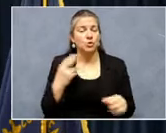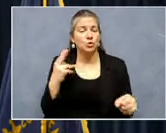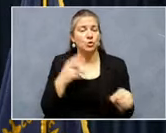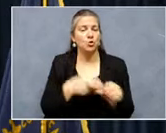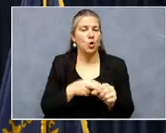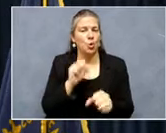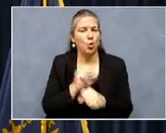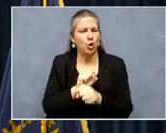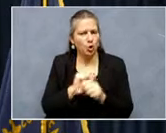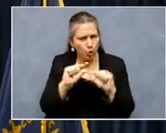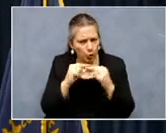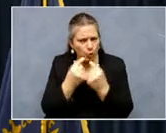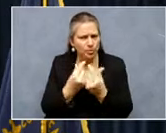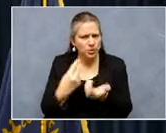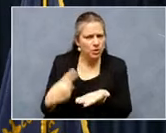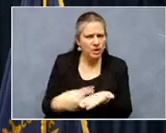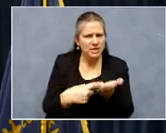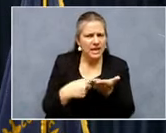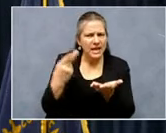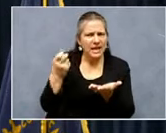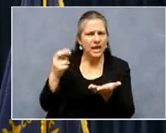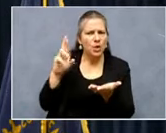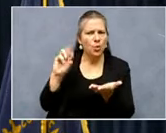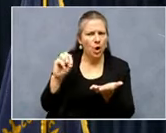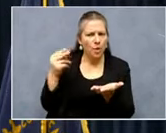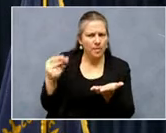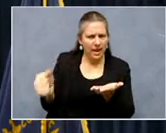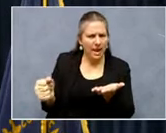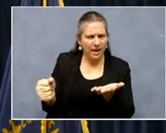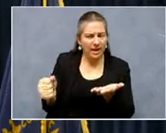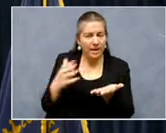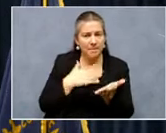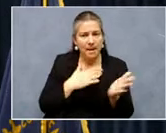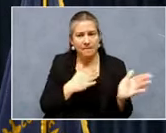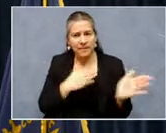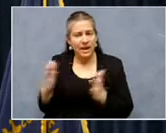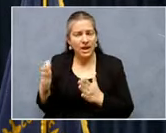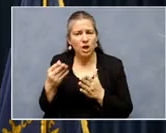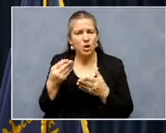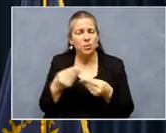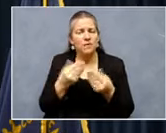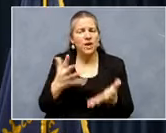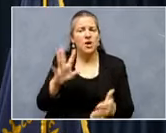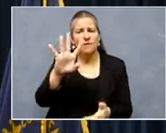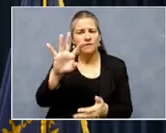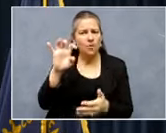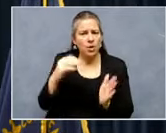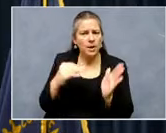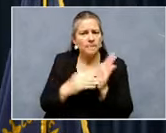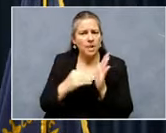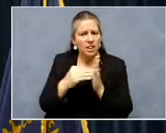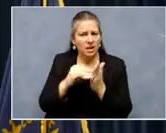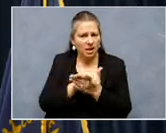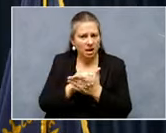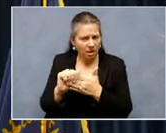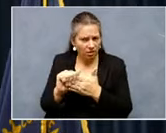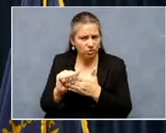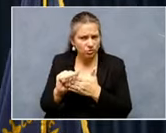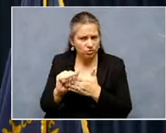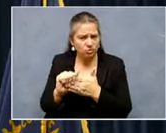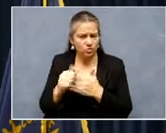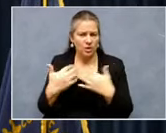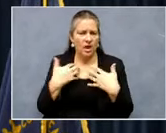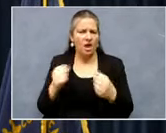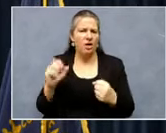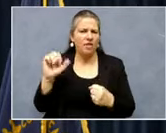group, to talk about hero pay, uh, my plan to provide $400 million to, uh, healthcare heroes